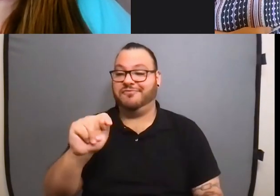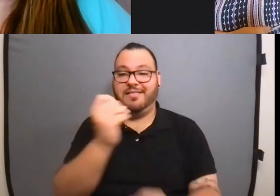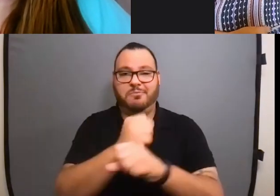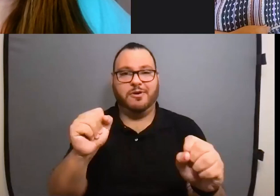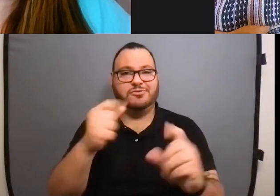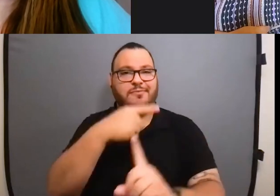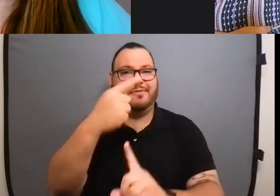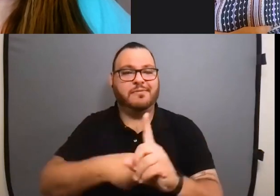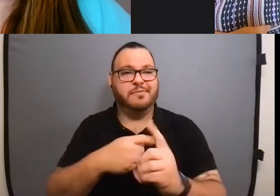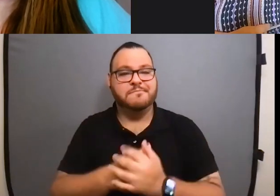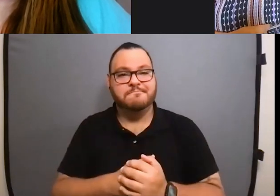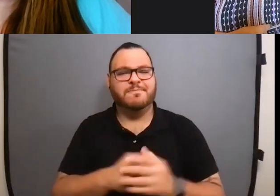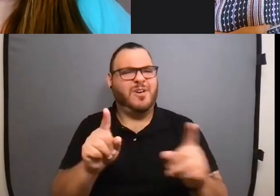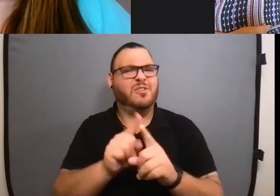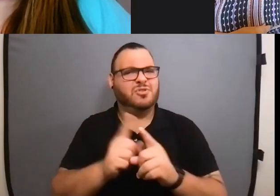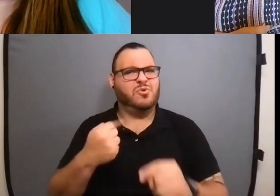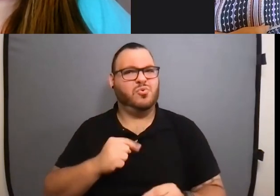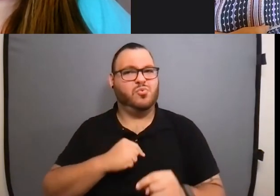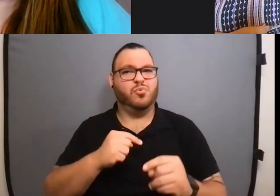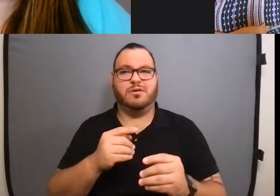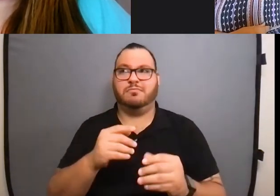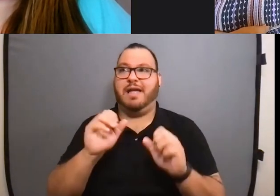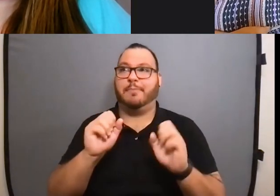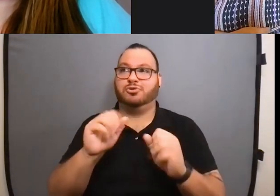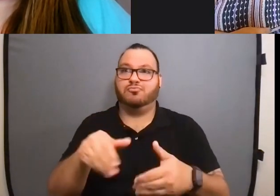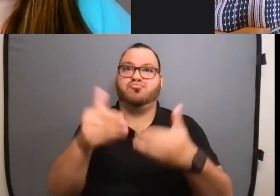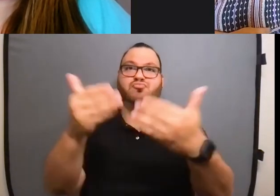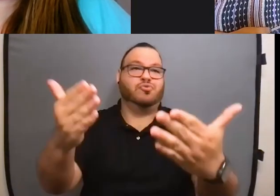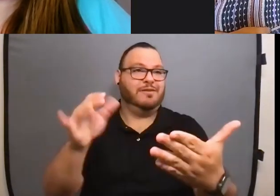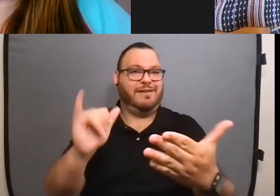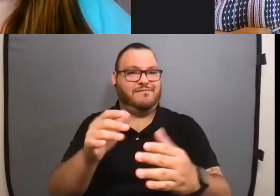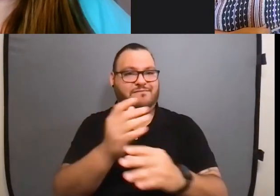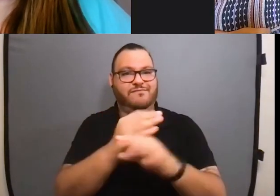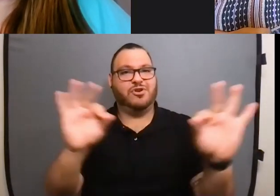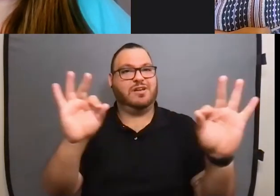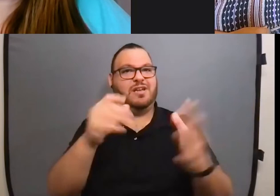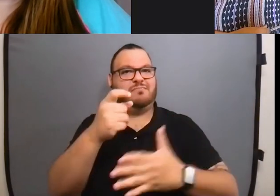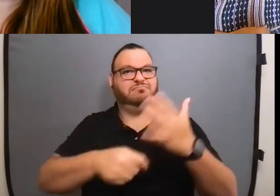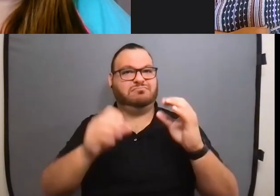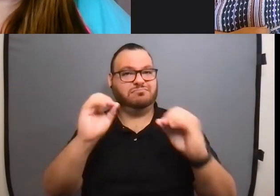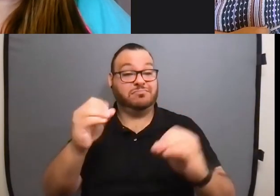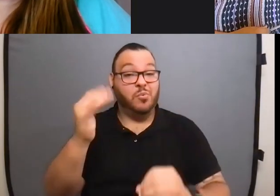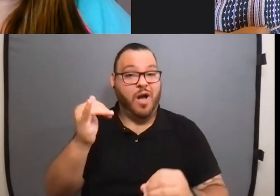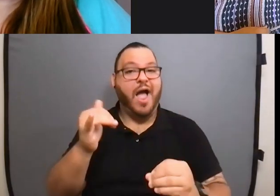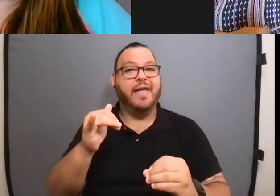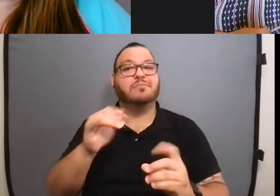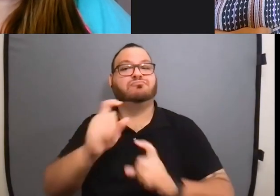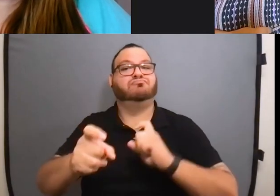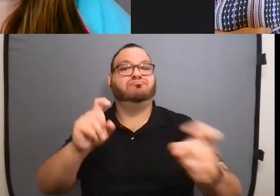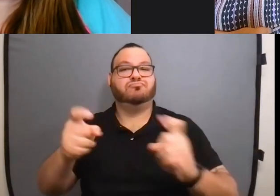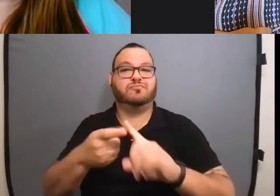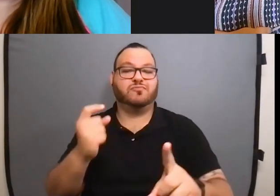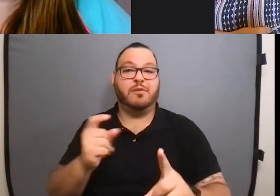able to bring these events to you free of charge because of the generosity of our members and other contributors and supporters.